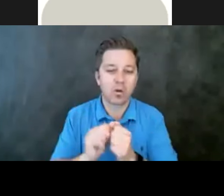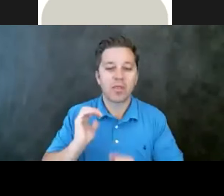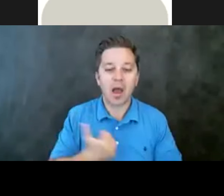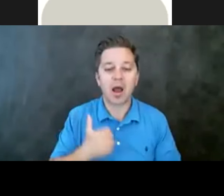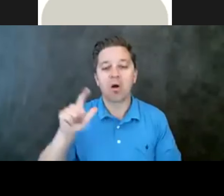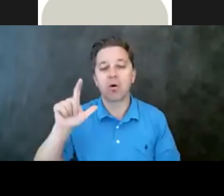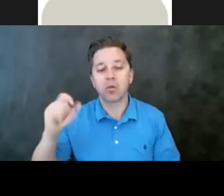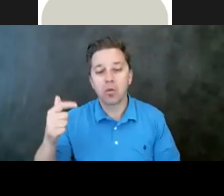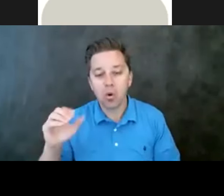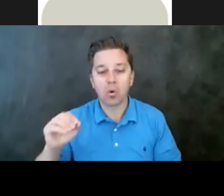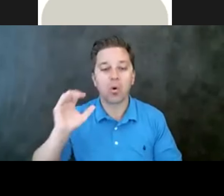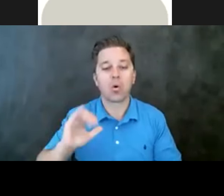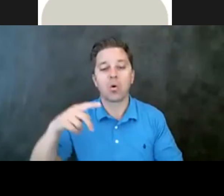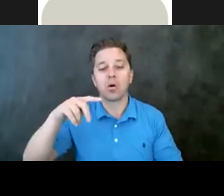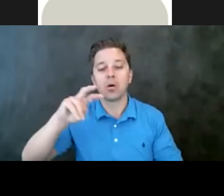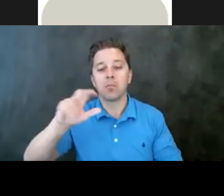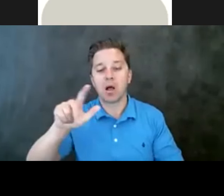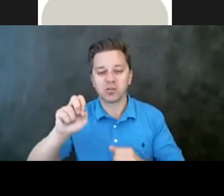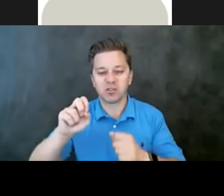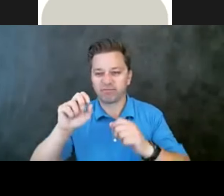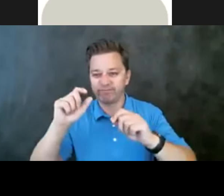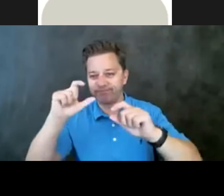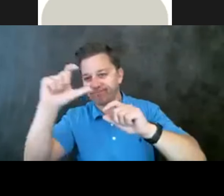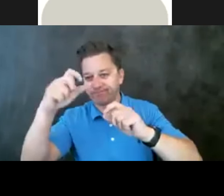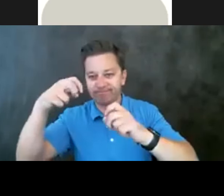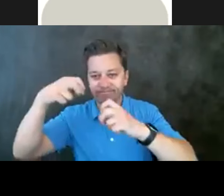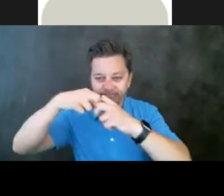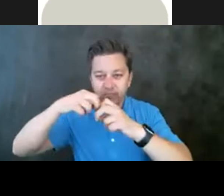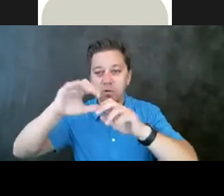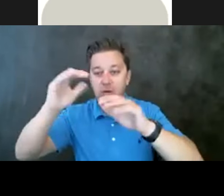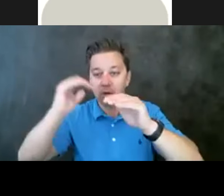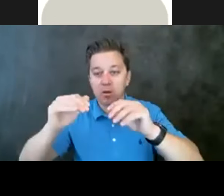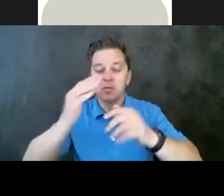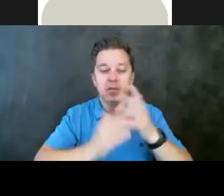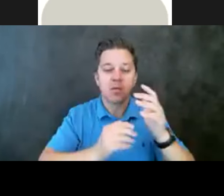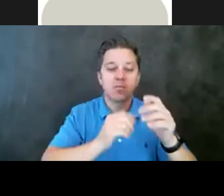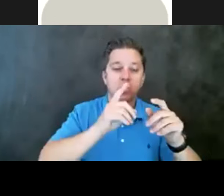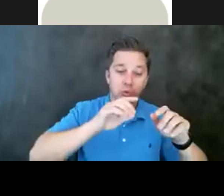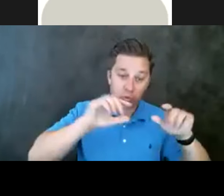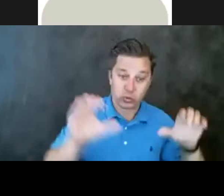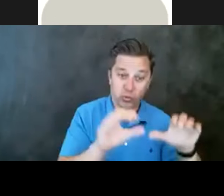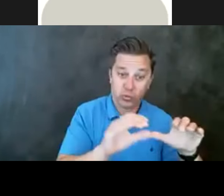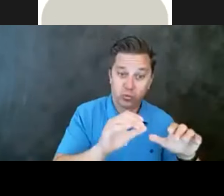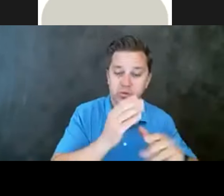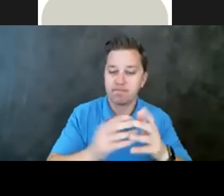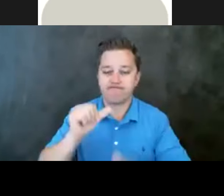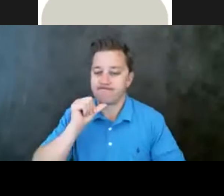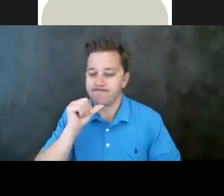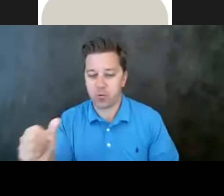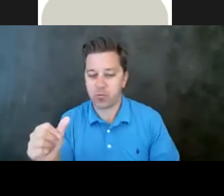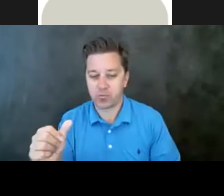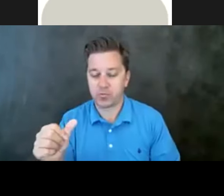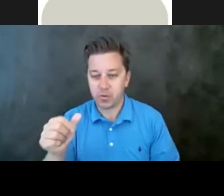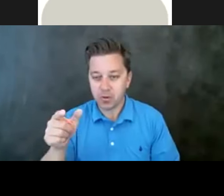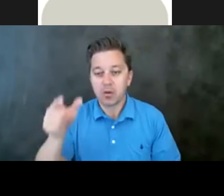the, uh, puzzle piece and a couple of do's and don'ts. And I just wanted to clarify that this